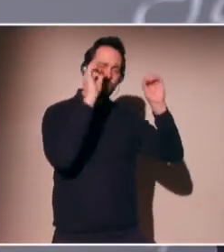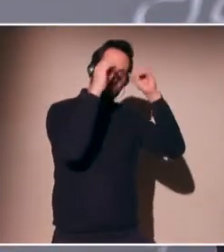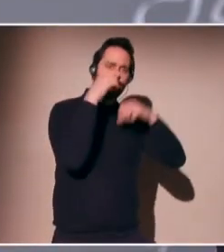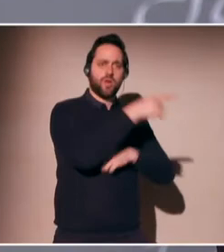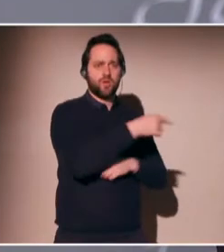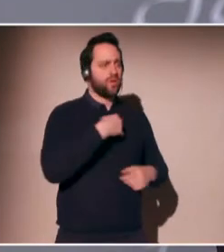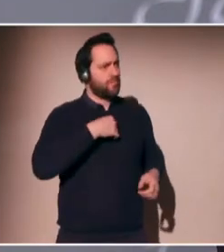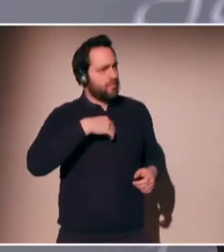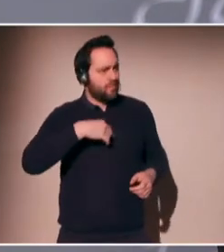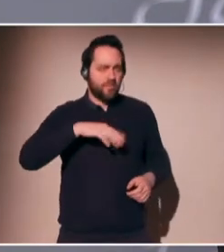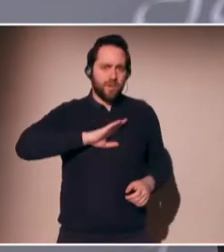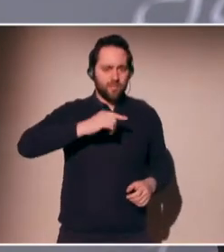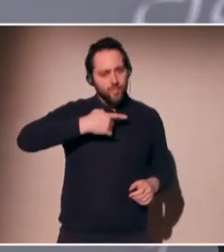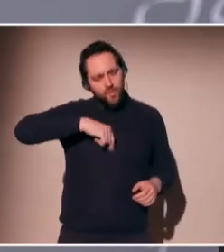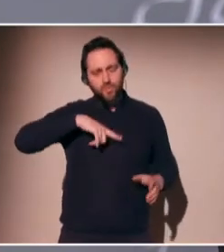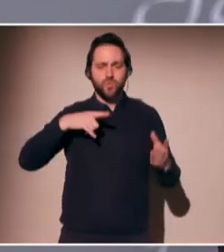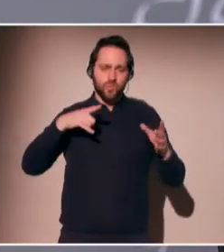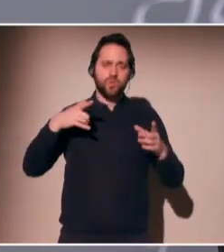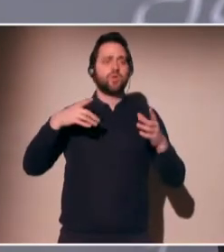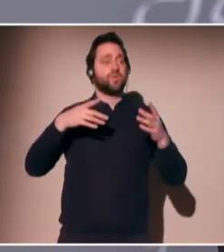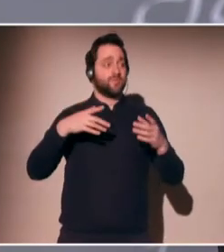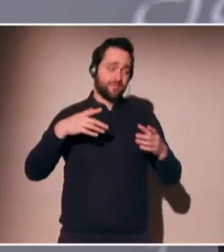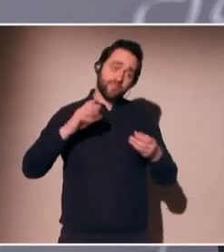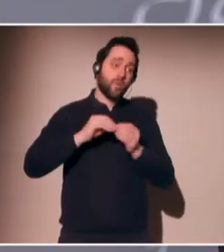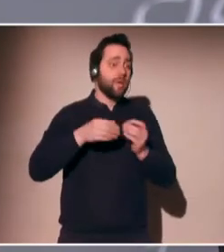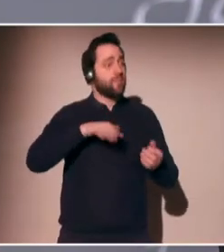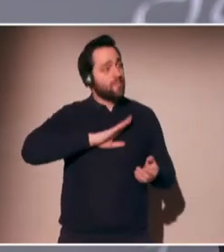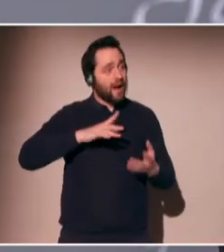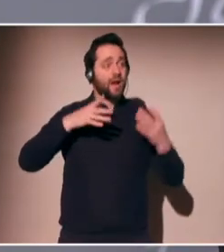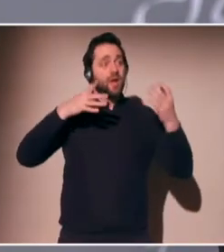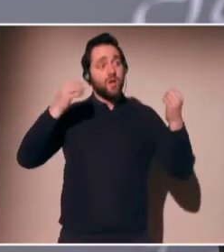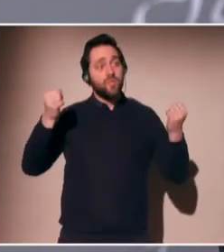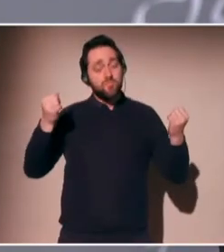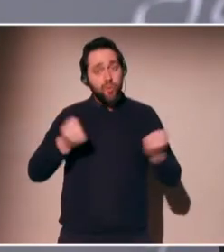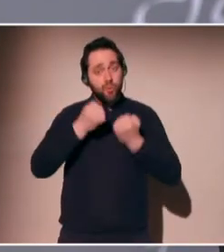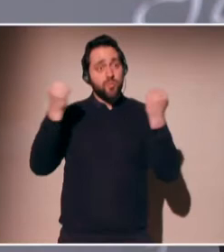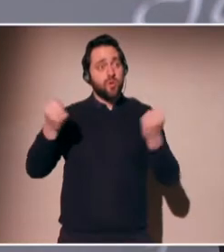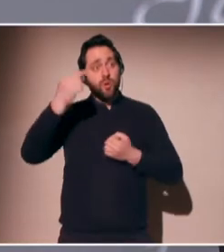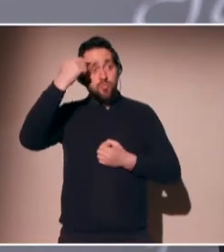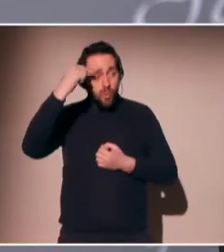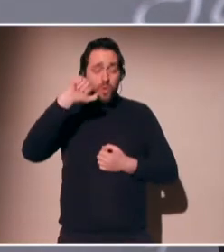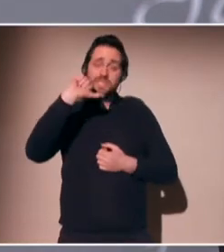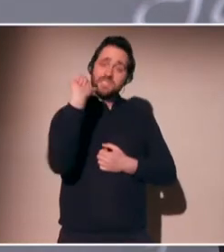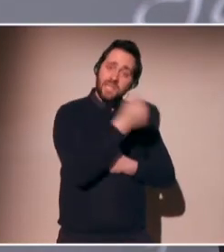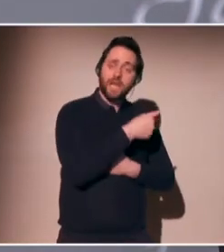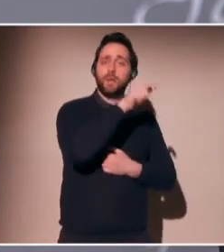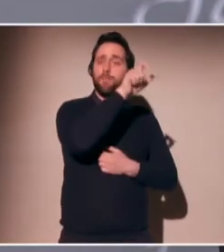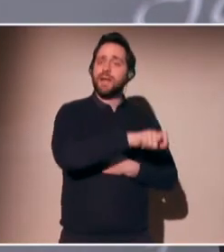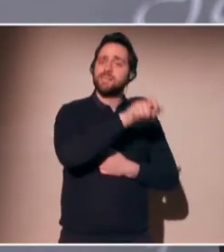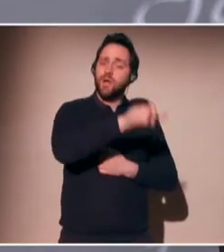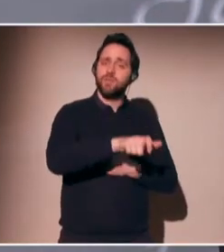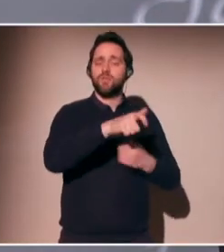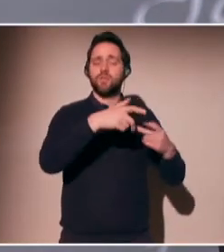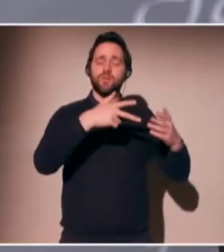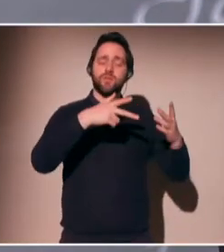as many suggesting arrests as neutral, and that the fact that they showed up, the arrest ads showed up for blacks more often, was because people,